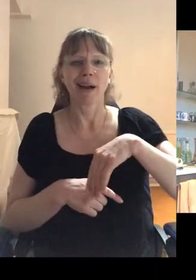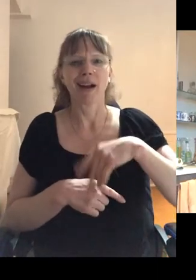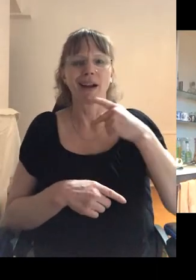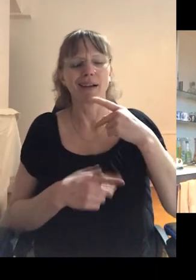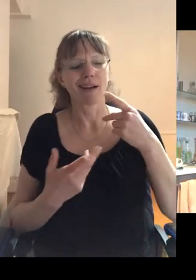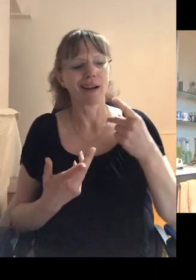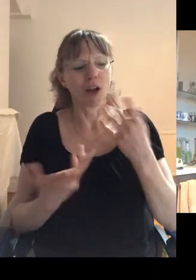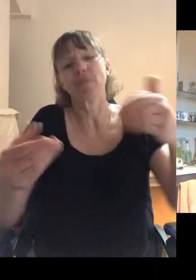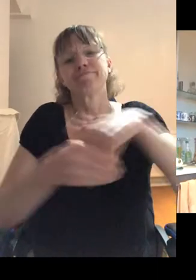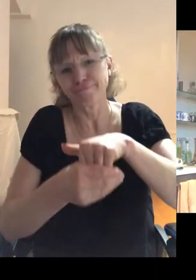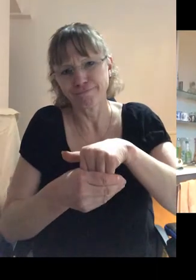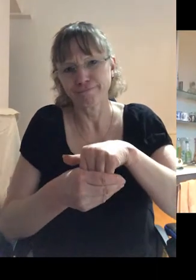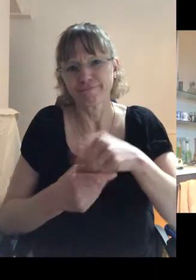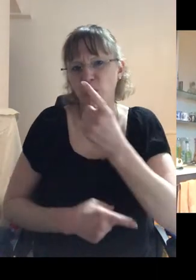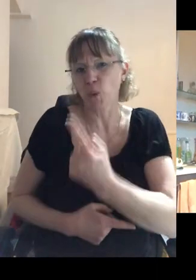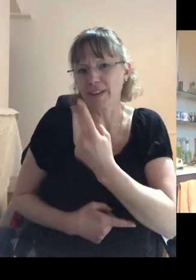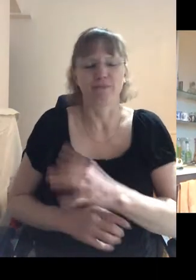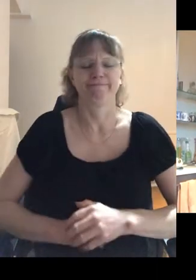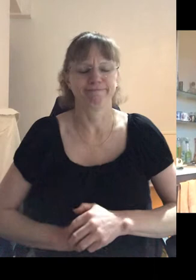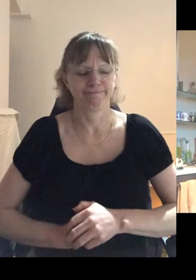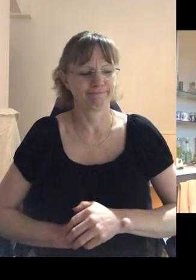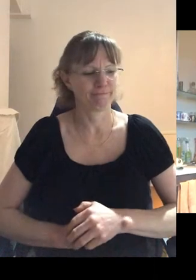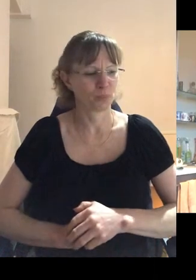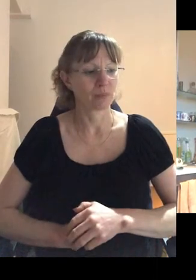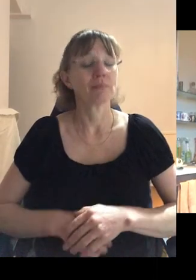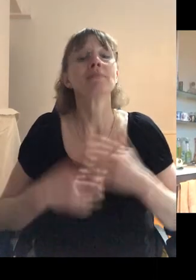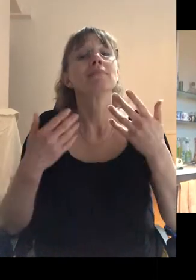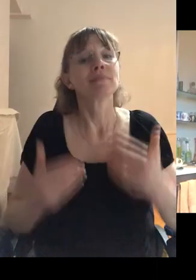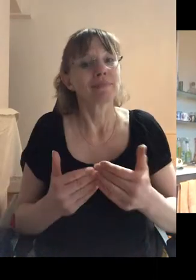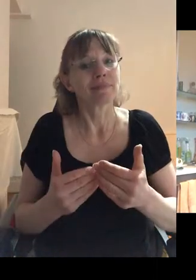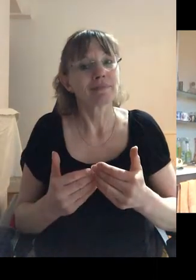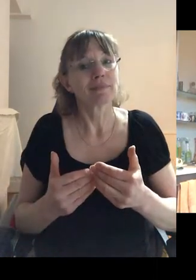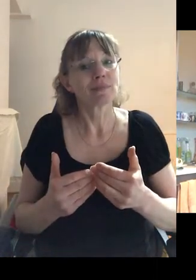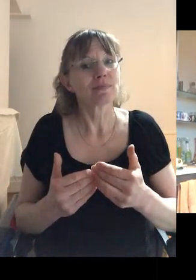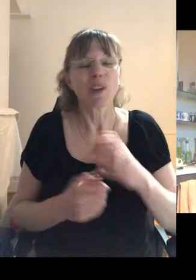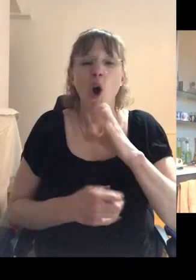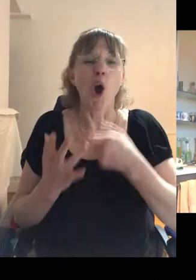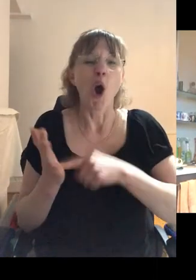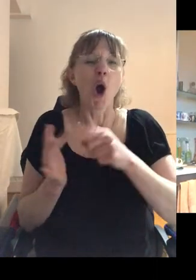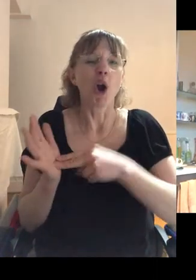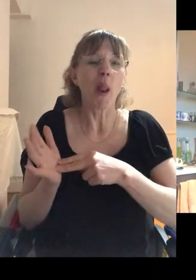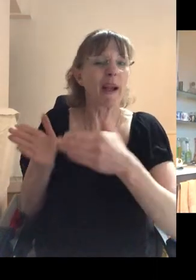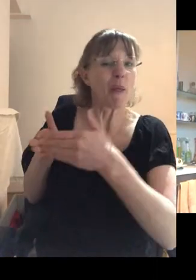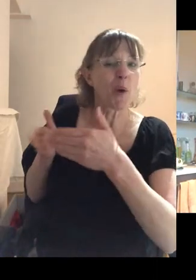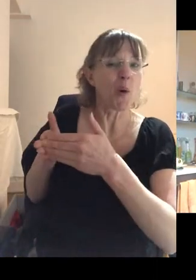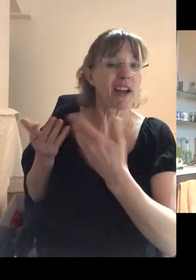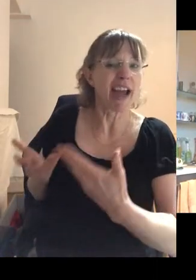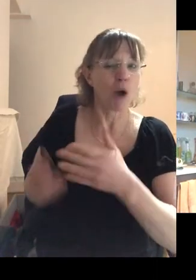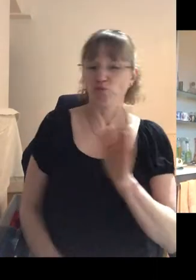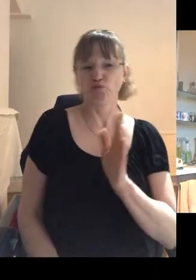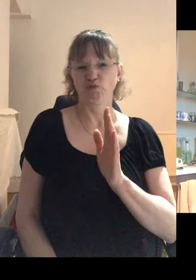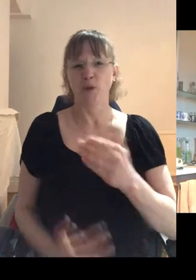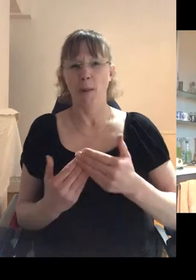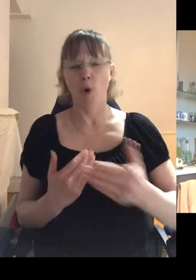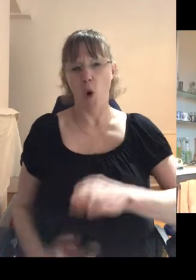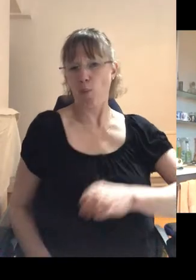sing laugh or anything like that. Well, by this stage you progressed beyond Colin in the corner and you were a bit more lively. I think I